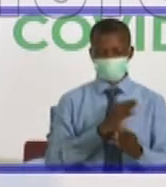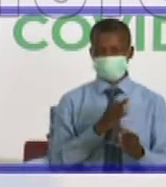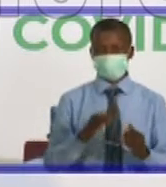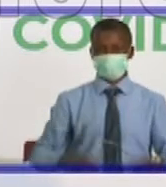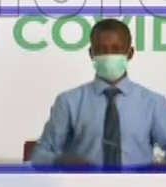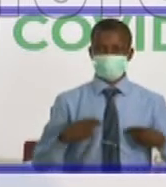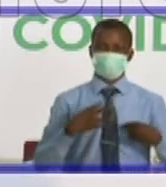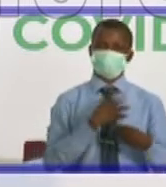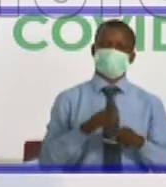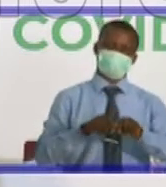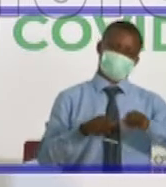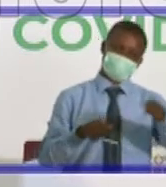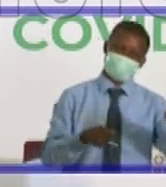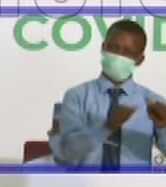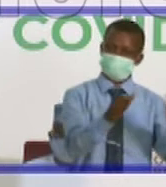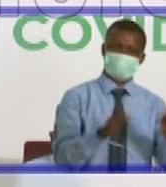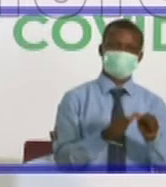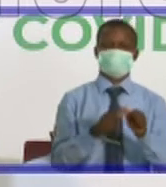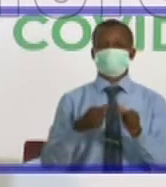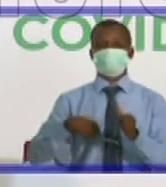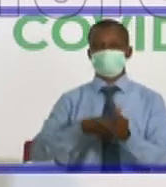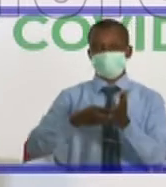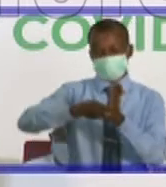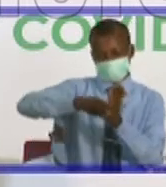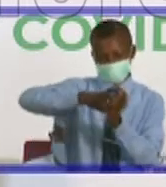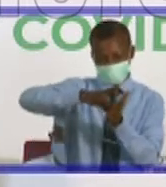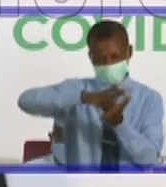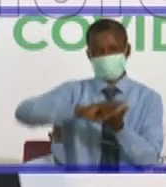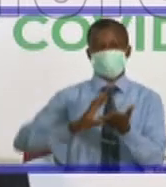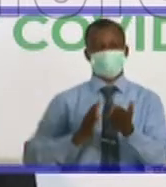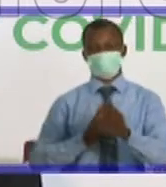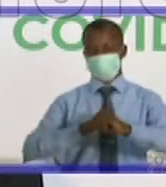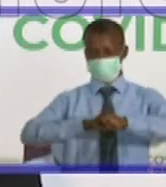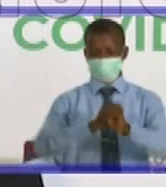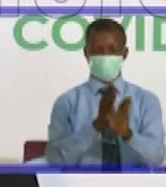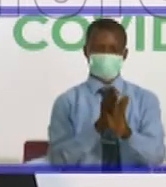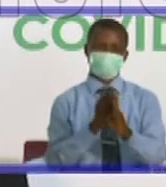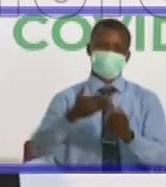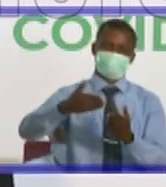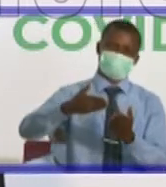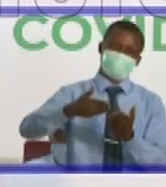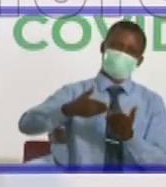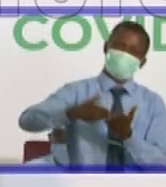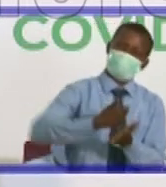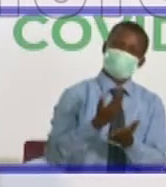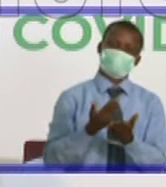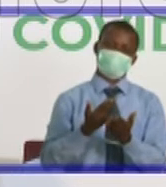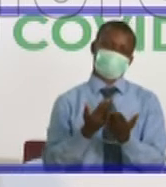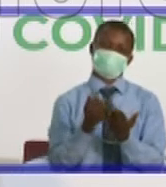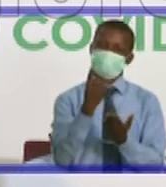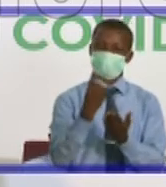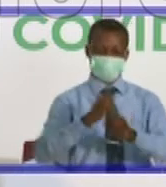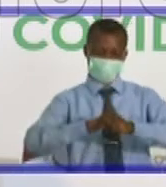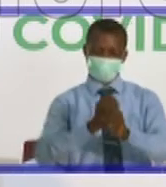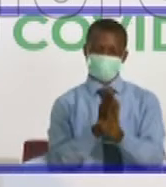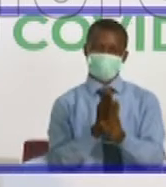with whom we work, to review our guidelines and issue new guidelines for the country, of course adapting it to